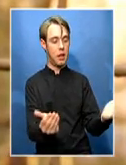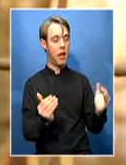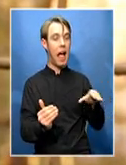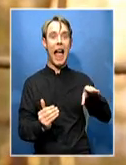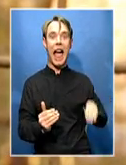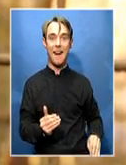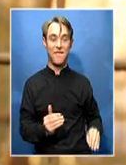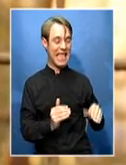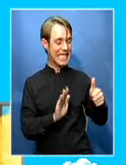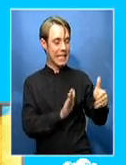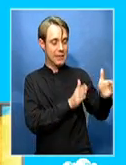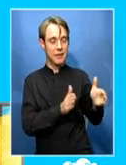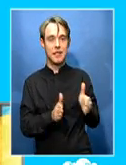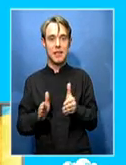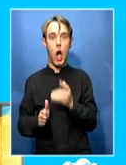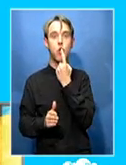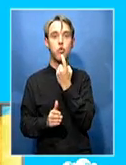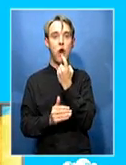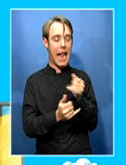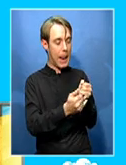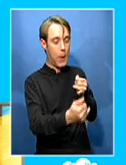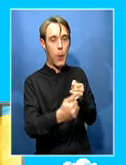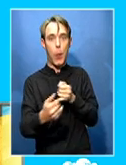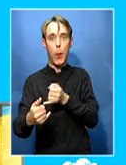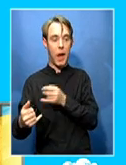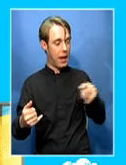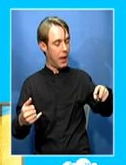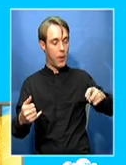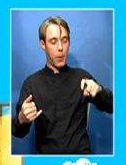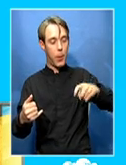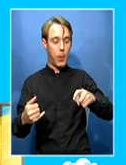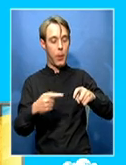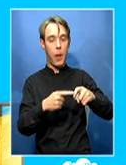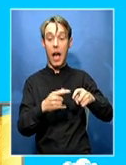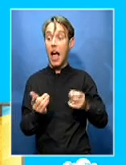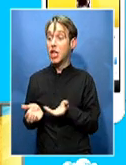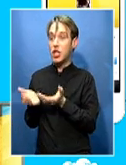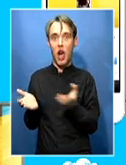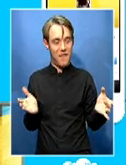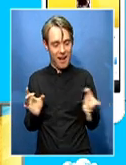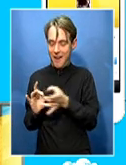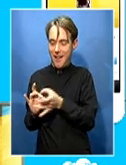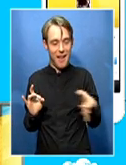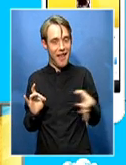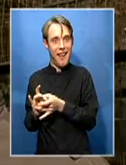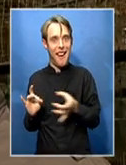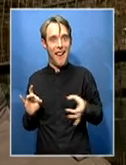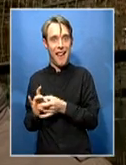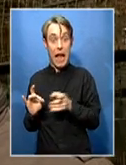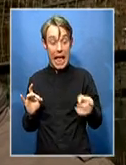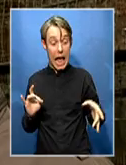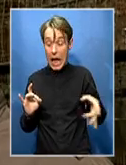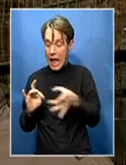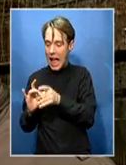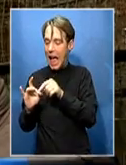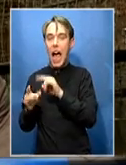infrared motion sensors. They interact with the server, containing dozens of pre-written BG tweets. He's the